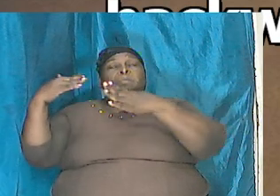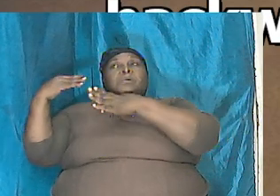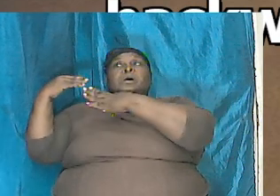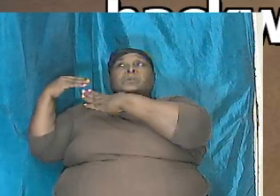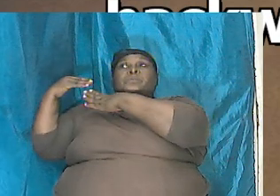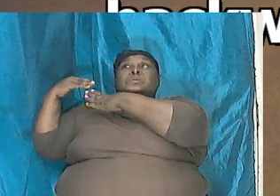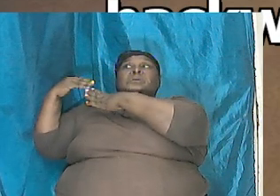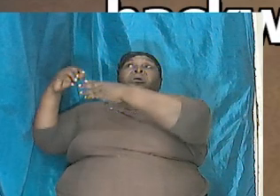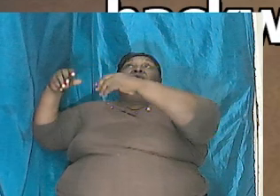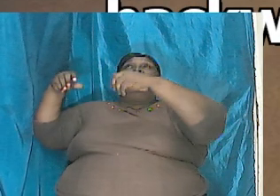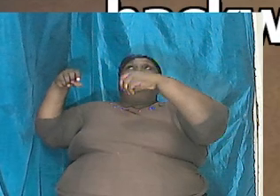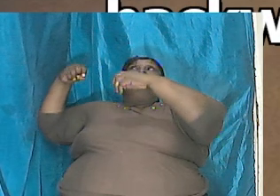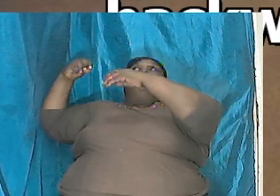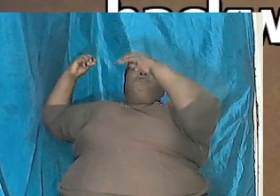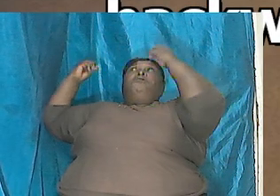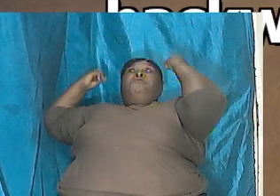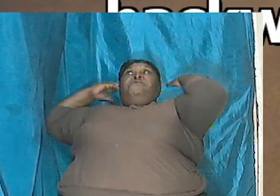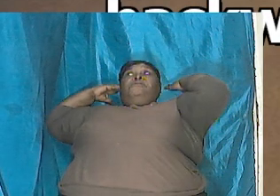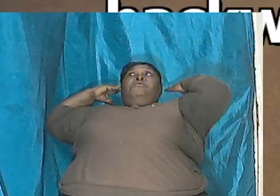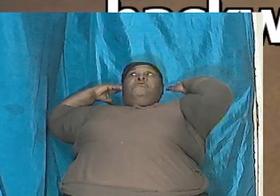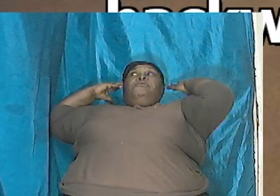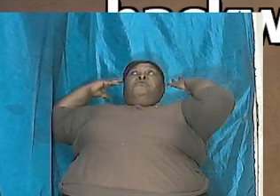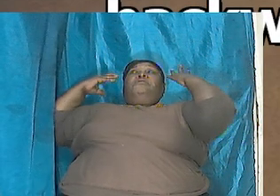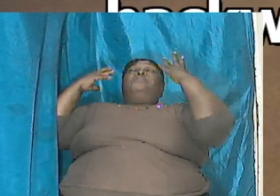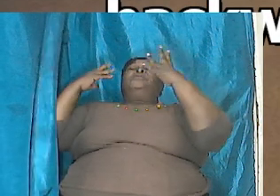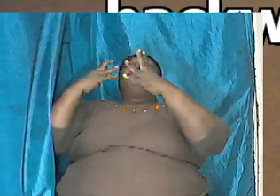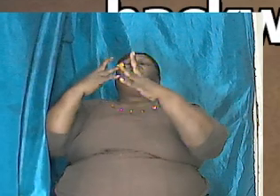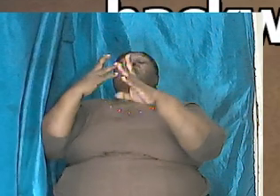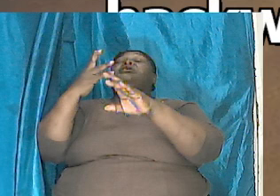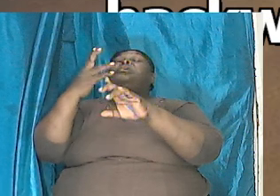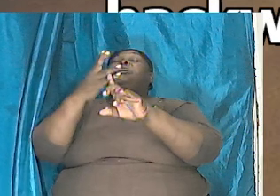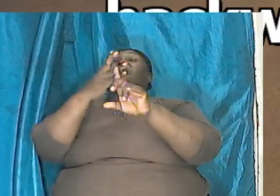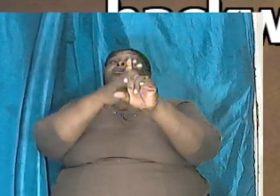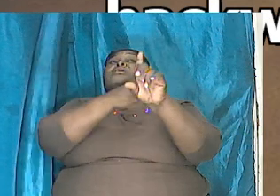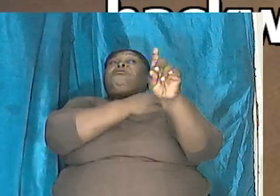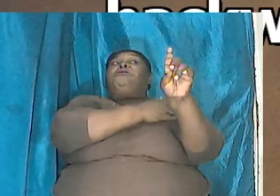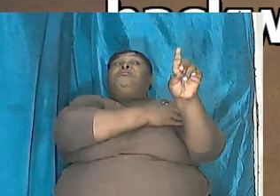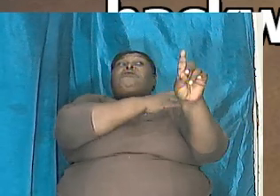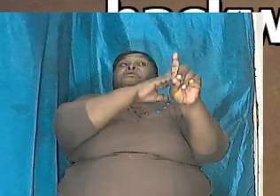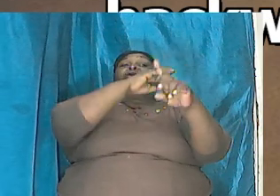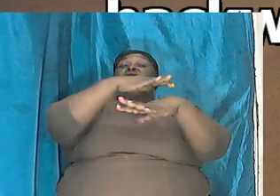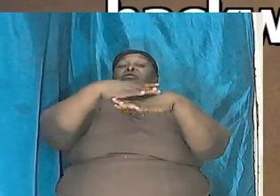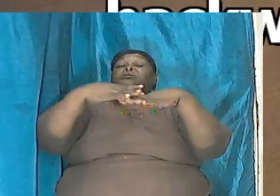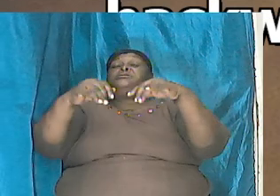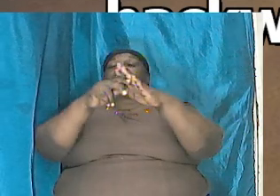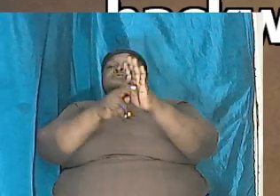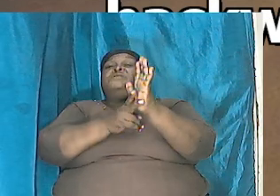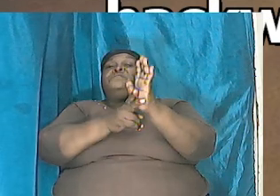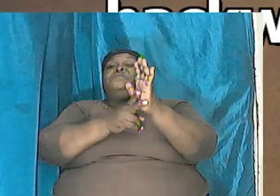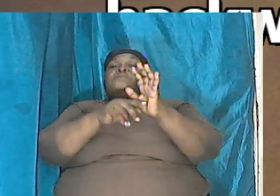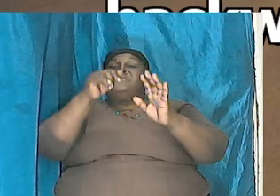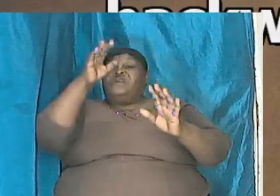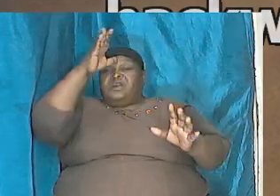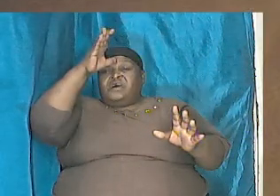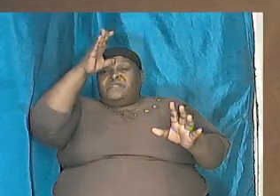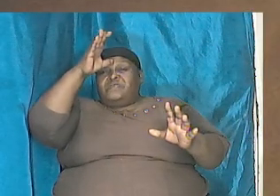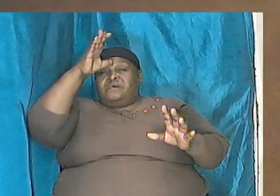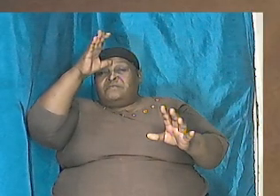covered the nakedness of their father and their faces were backward and they saw not their father's nakedness